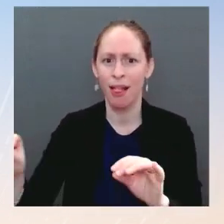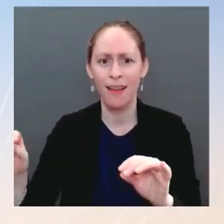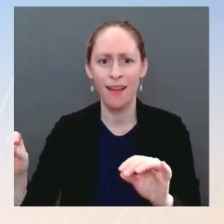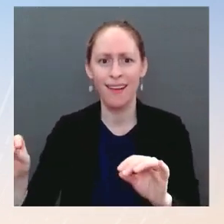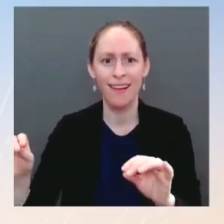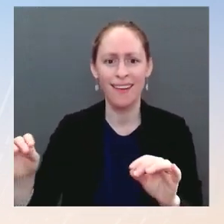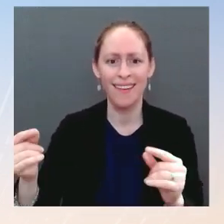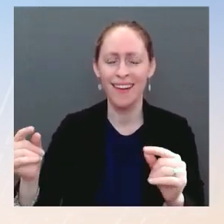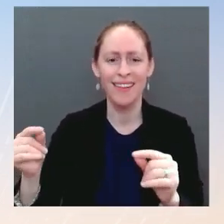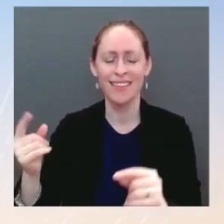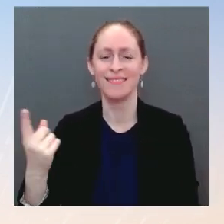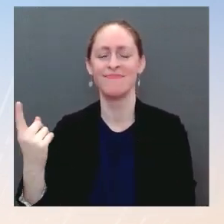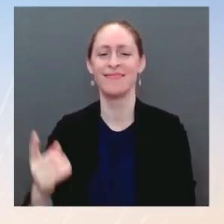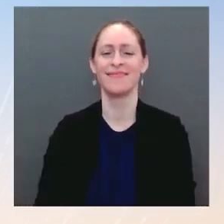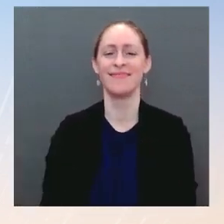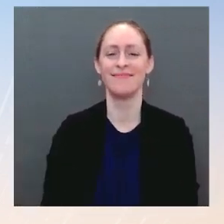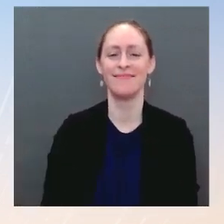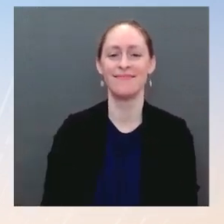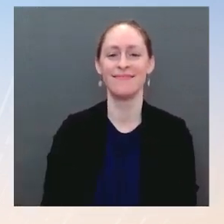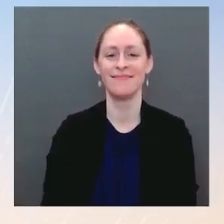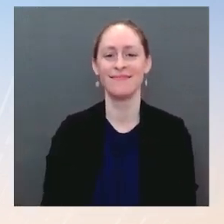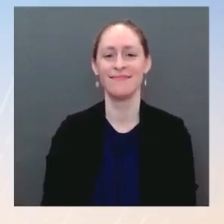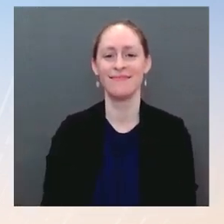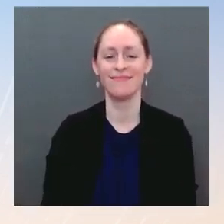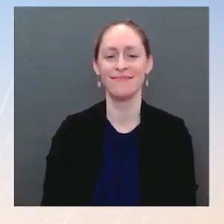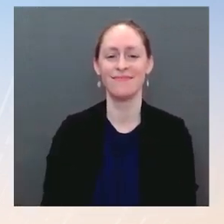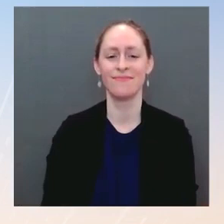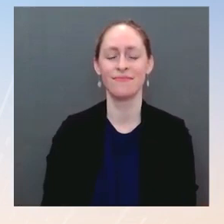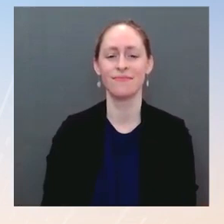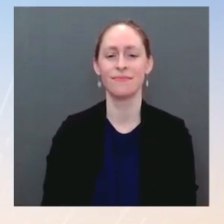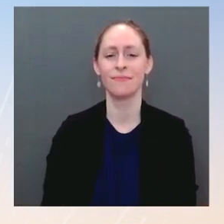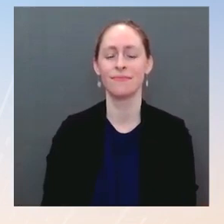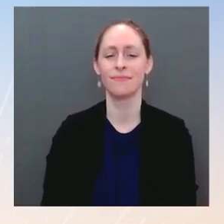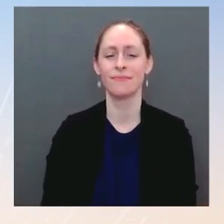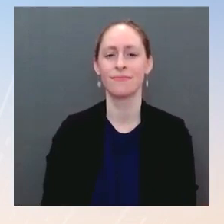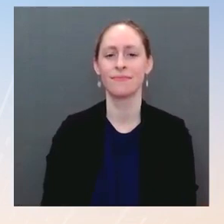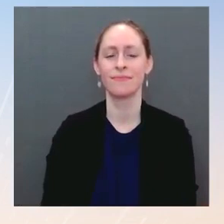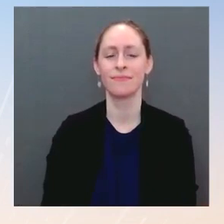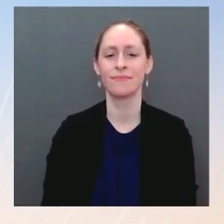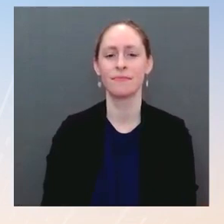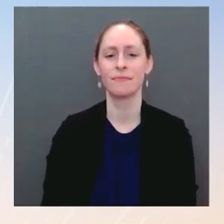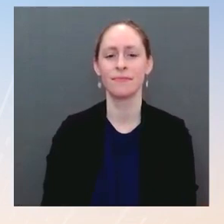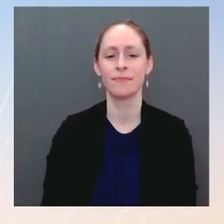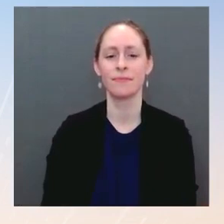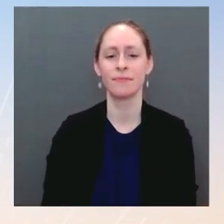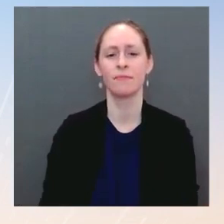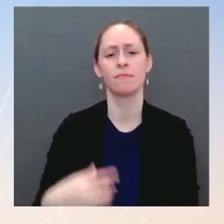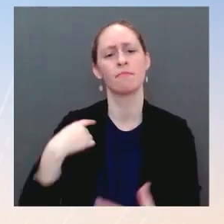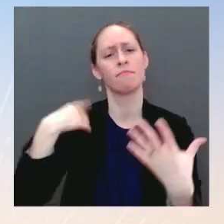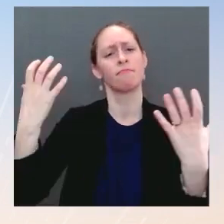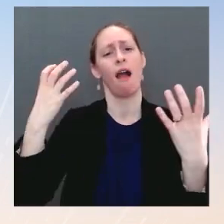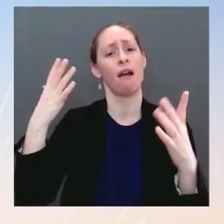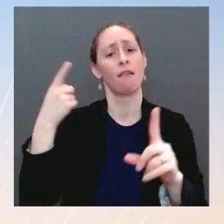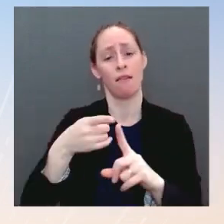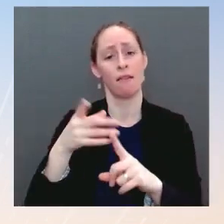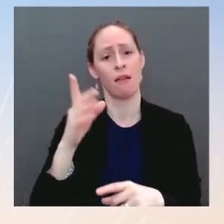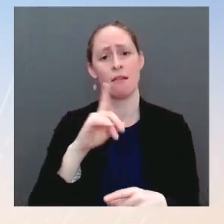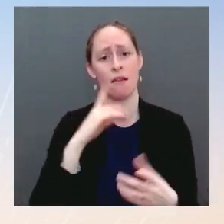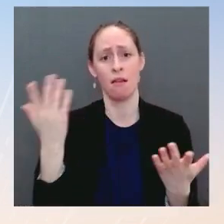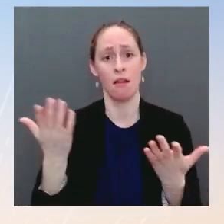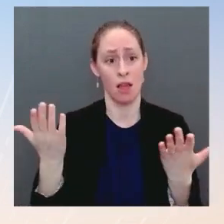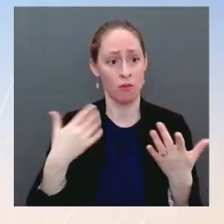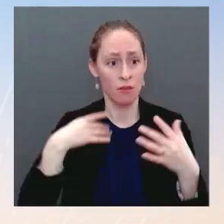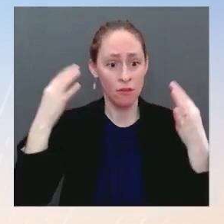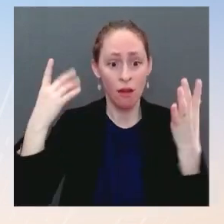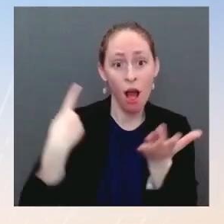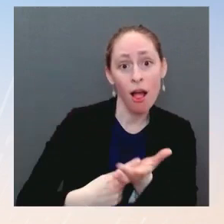But we are not here to set a timeline from here. Our focus is on, of course,